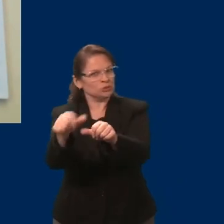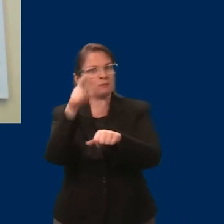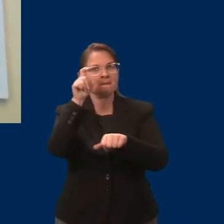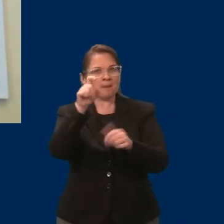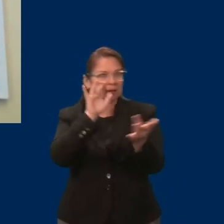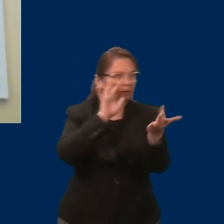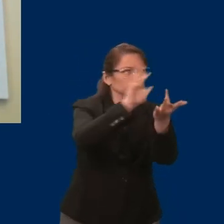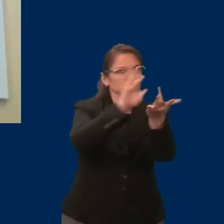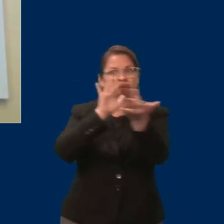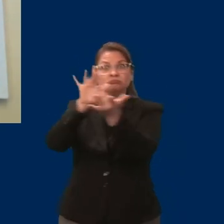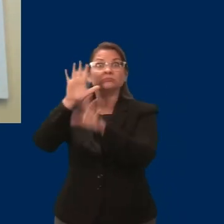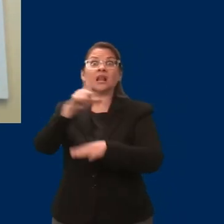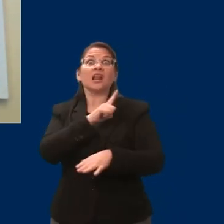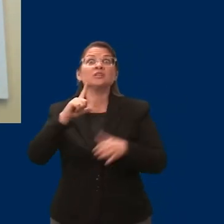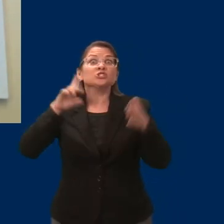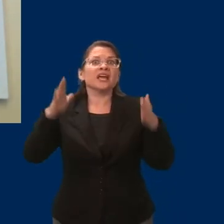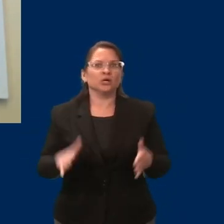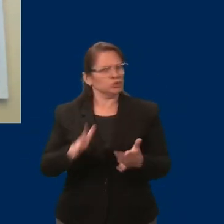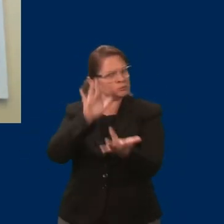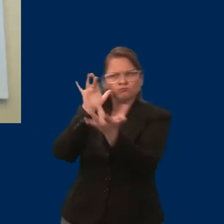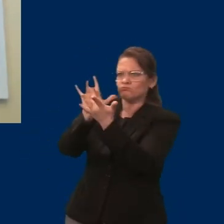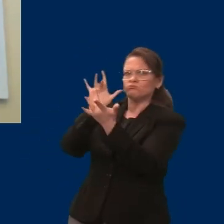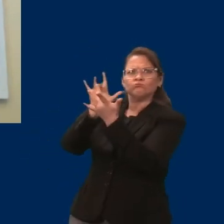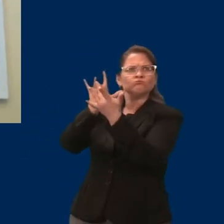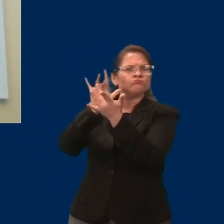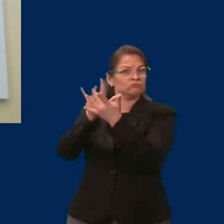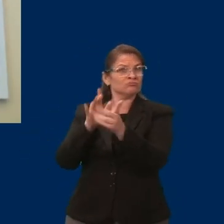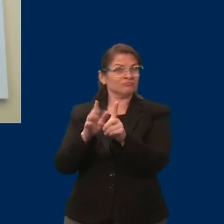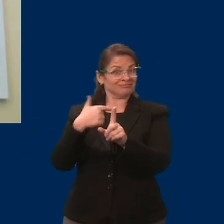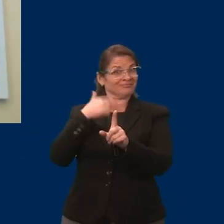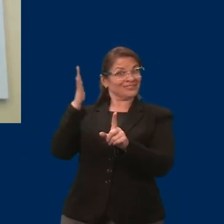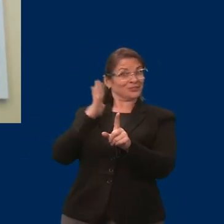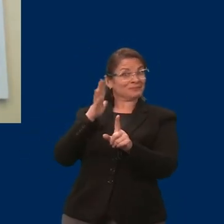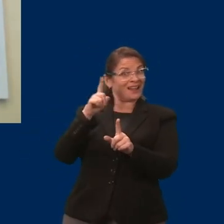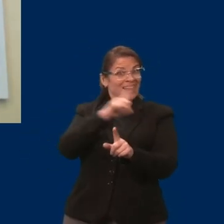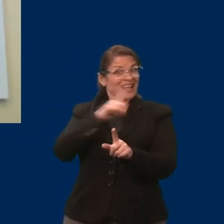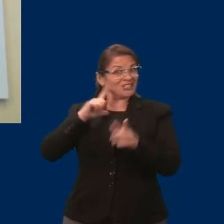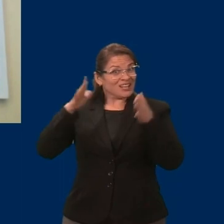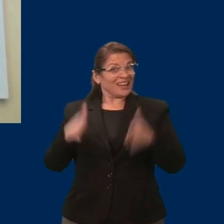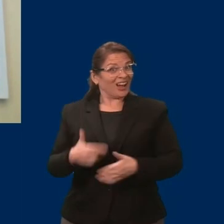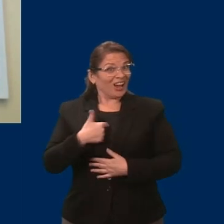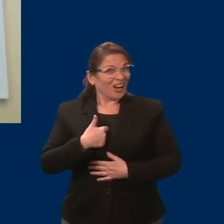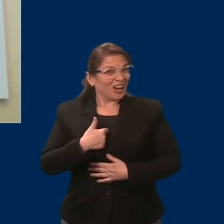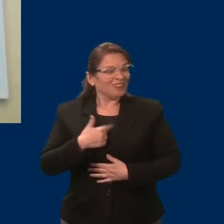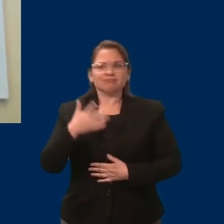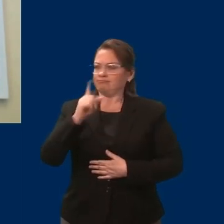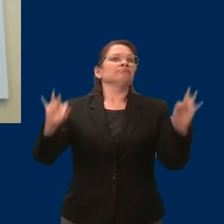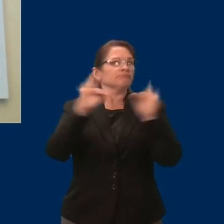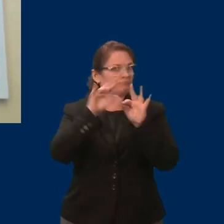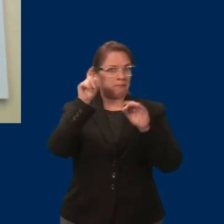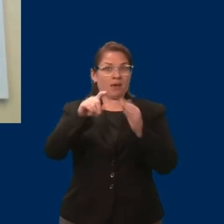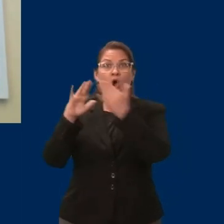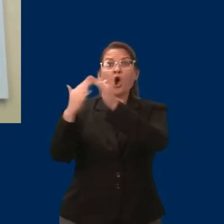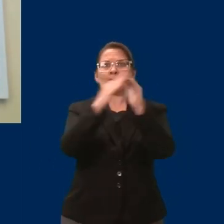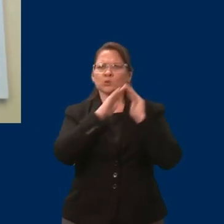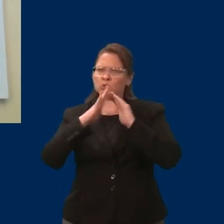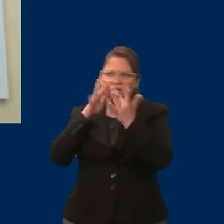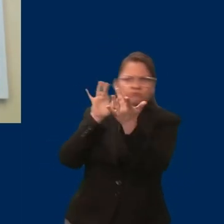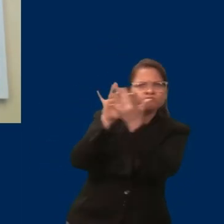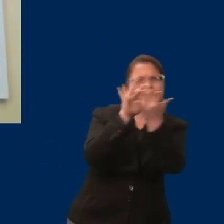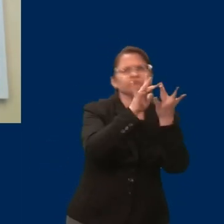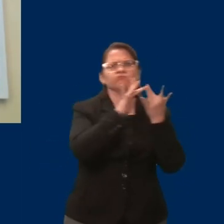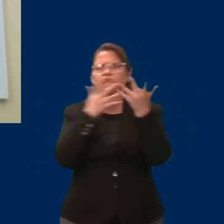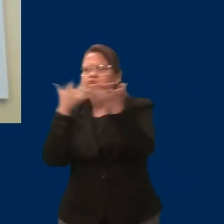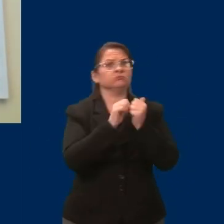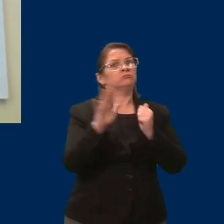I can tell you that those personal conversations in community, those personal notes